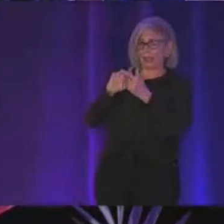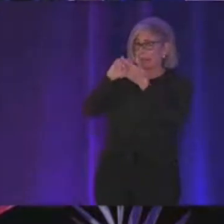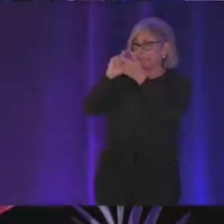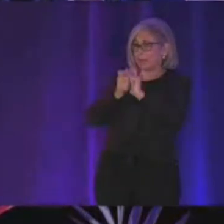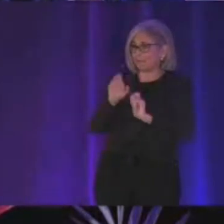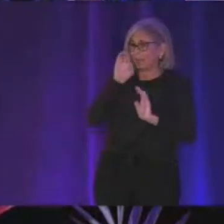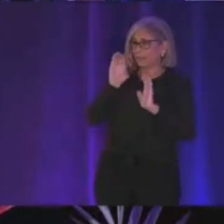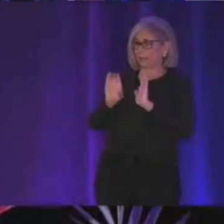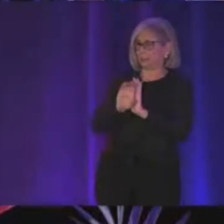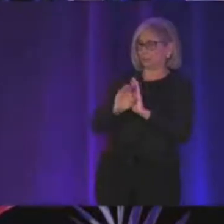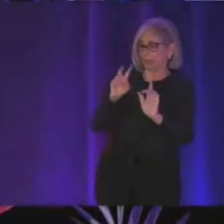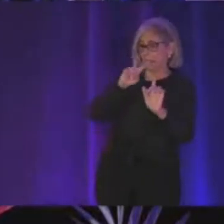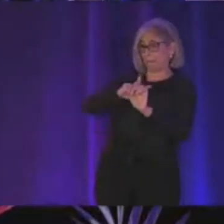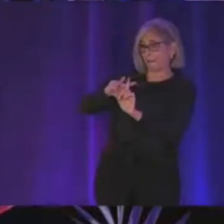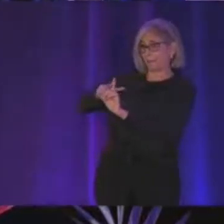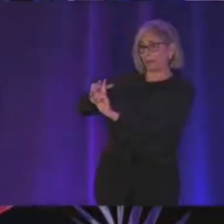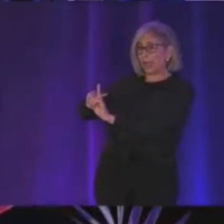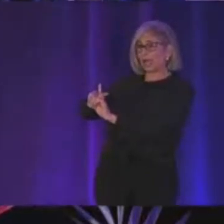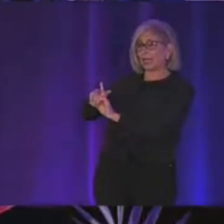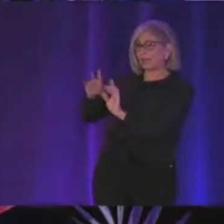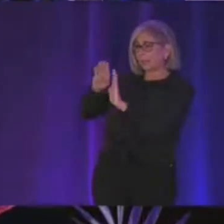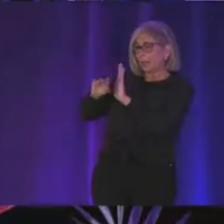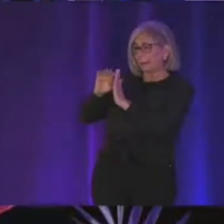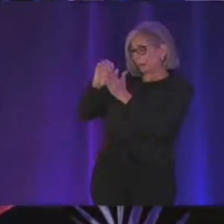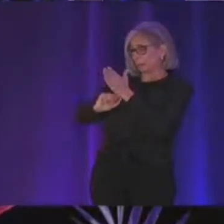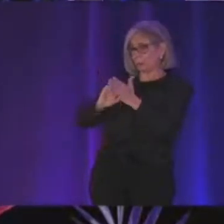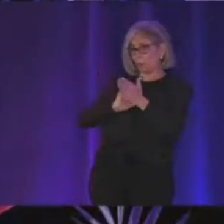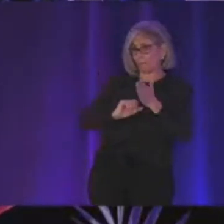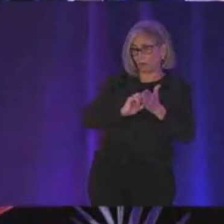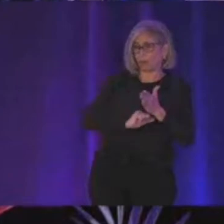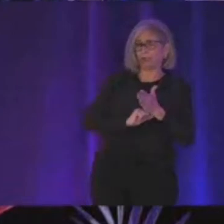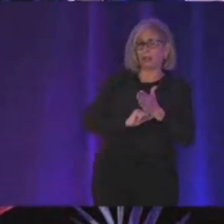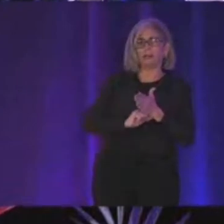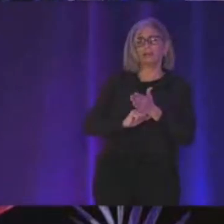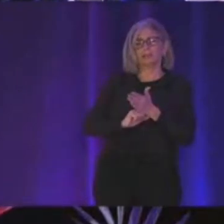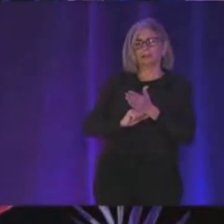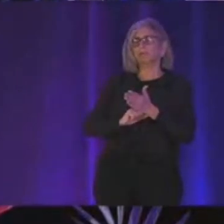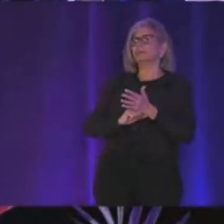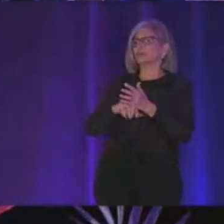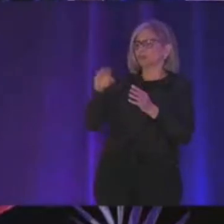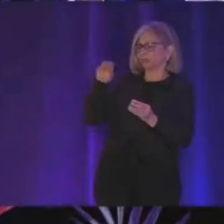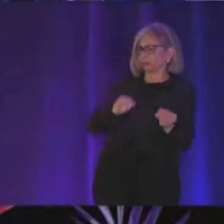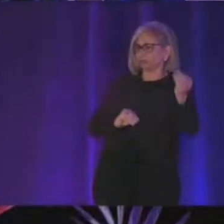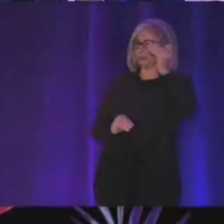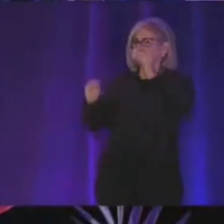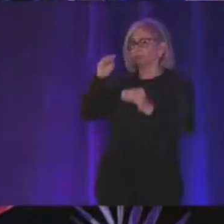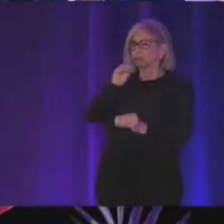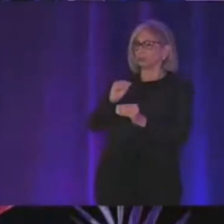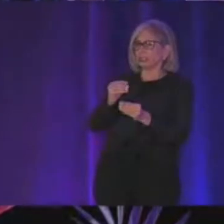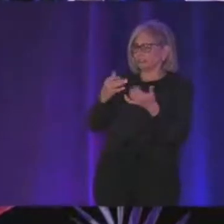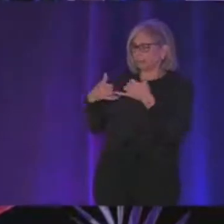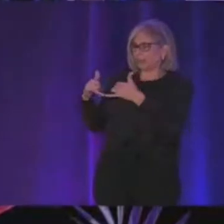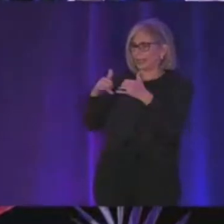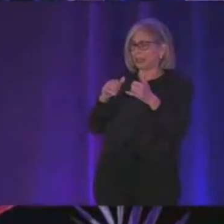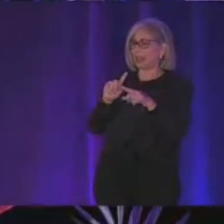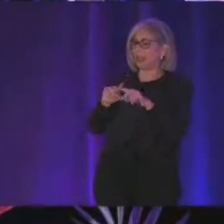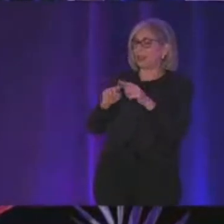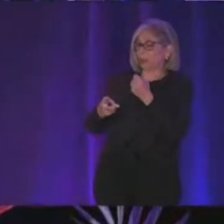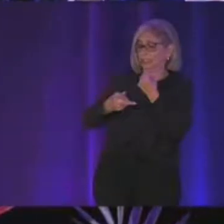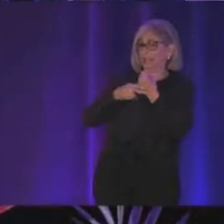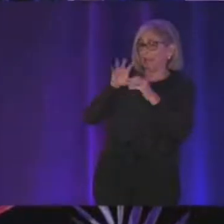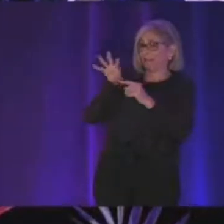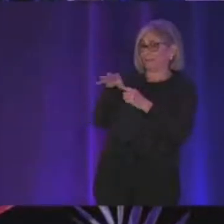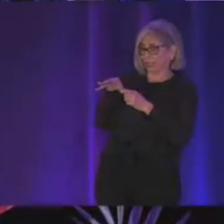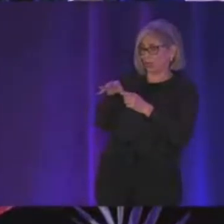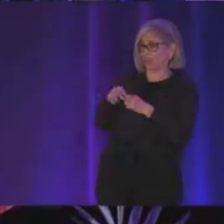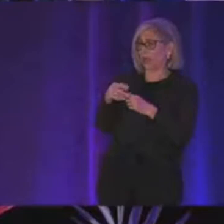images I'm going to like apply the background removal I'm going to do cross phase and those kind of things and then I'm going to like want to save the video so I